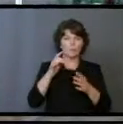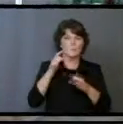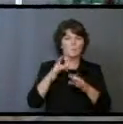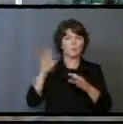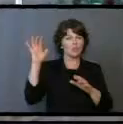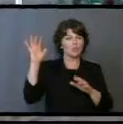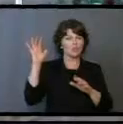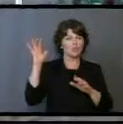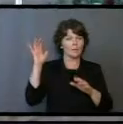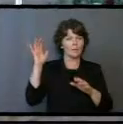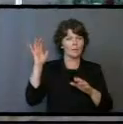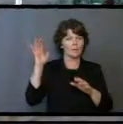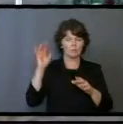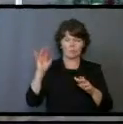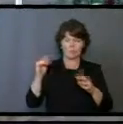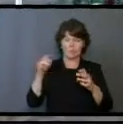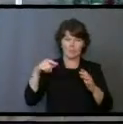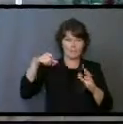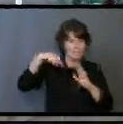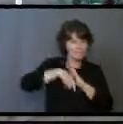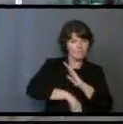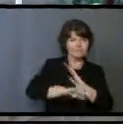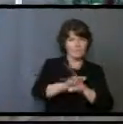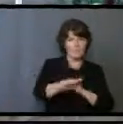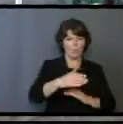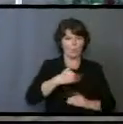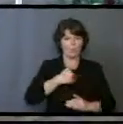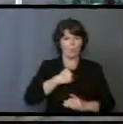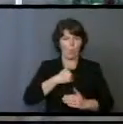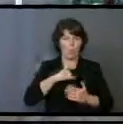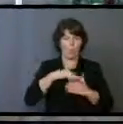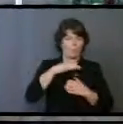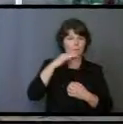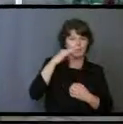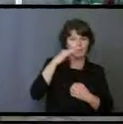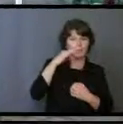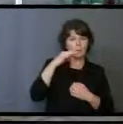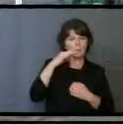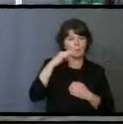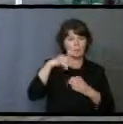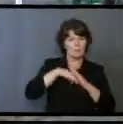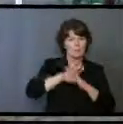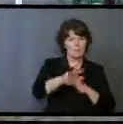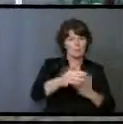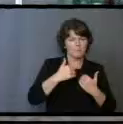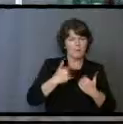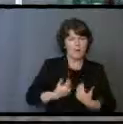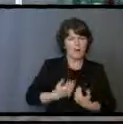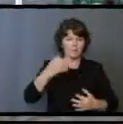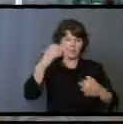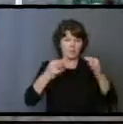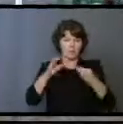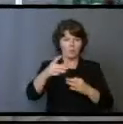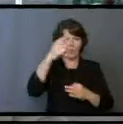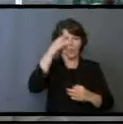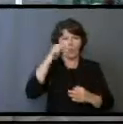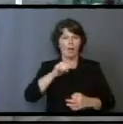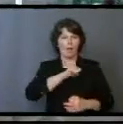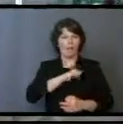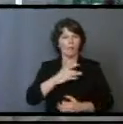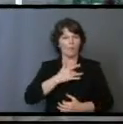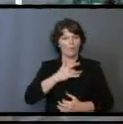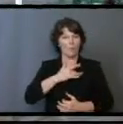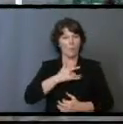It penetrates even to dividing soul and spirit, joints and marrow. It judges the thoughts and attitudes of the heart.